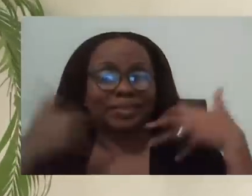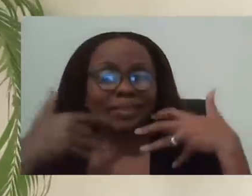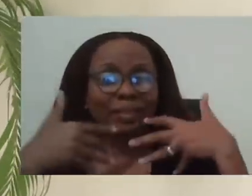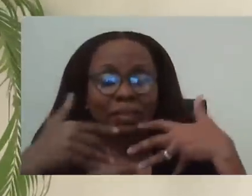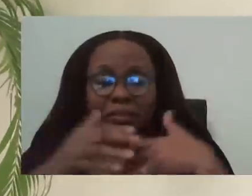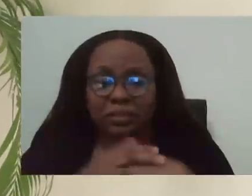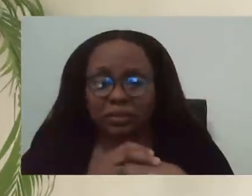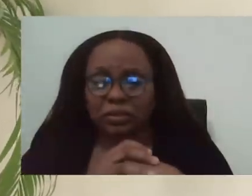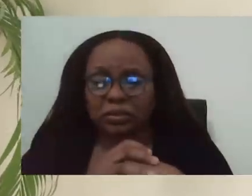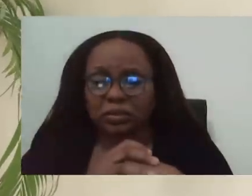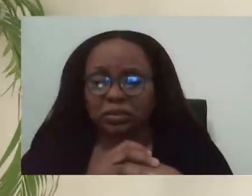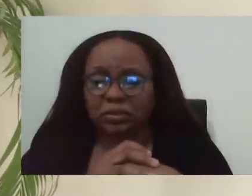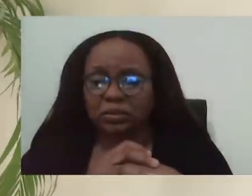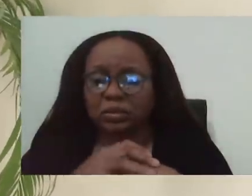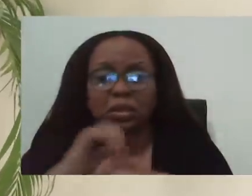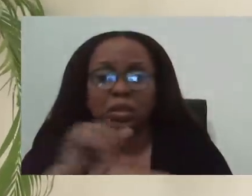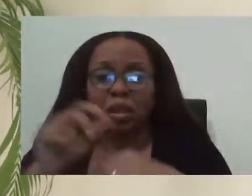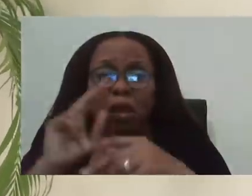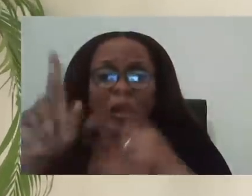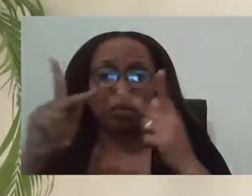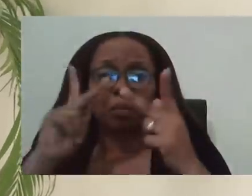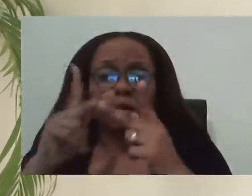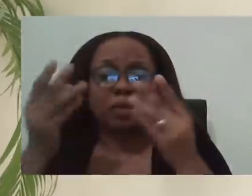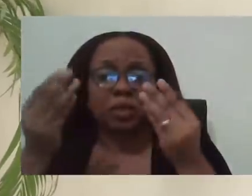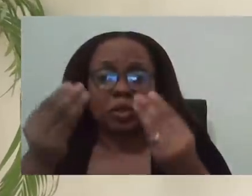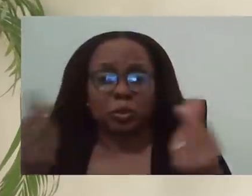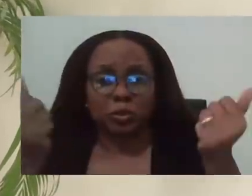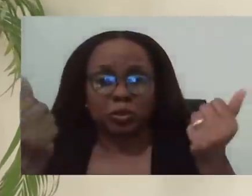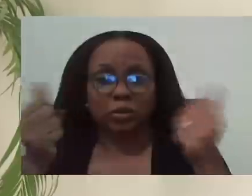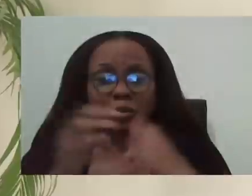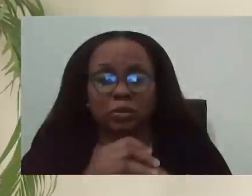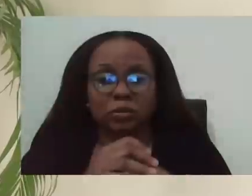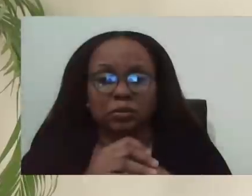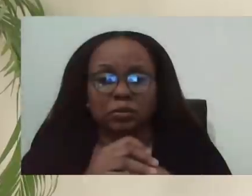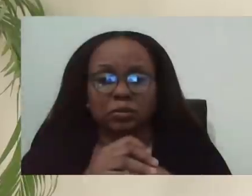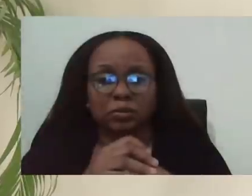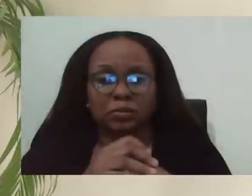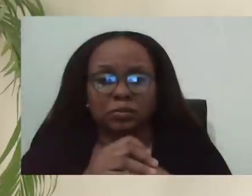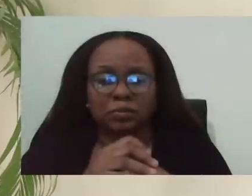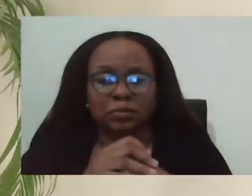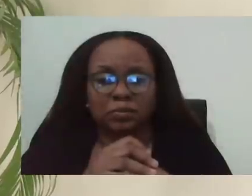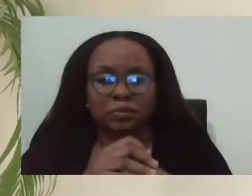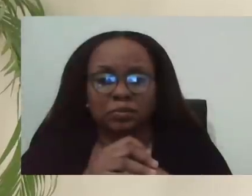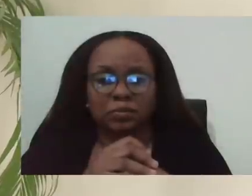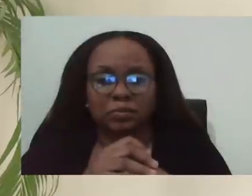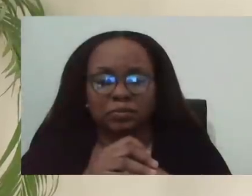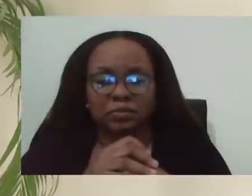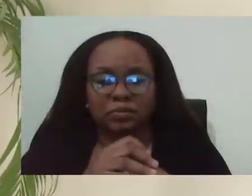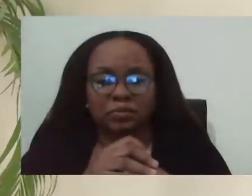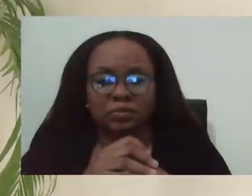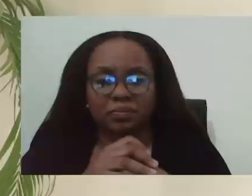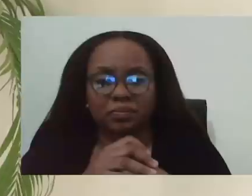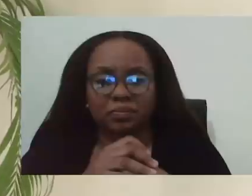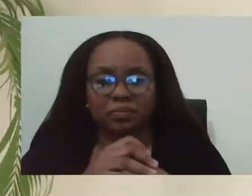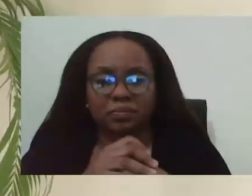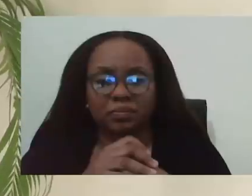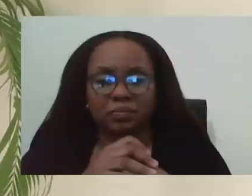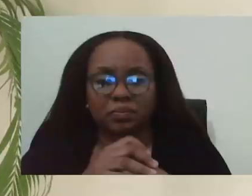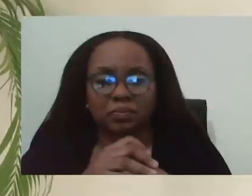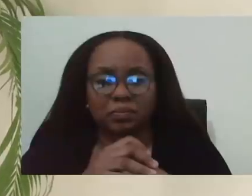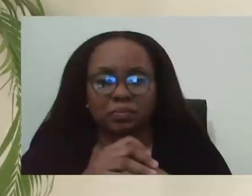not a perfect solution, but we have to do the best that we can. And I think, uh, things that people can do, uh,